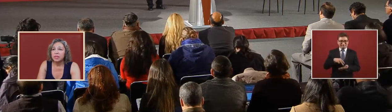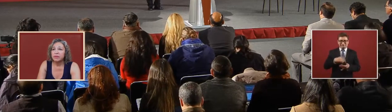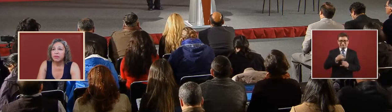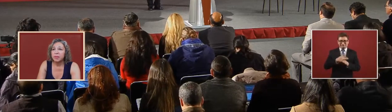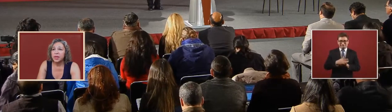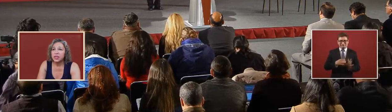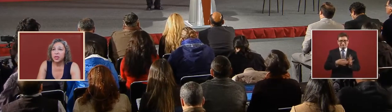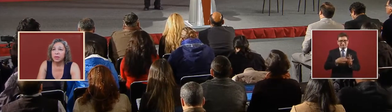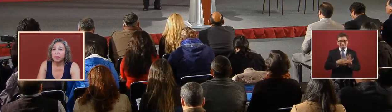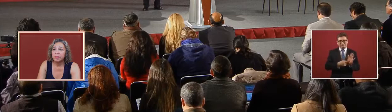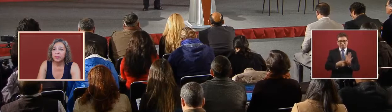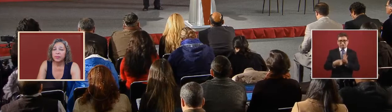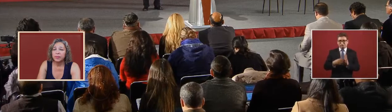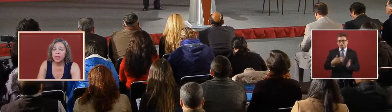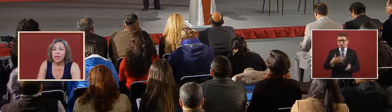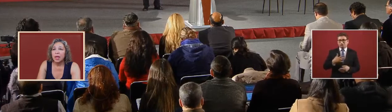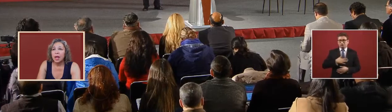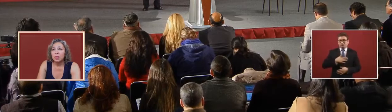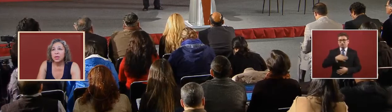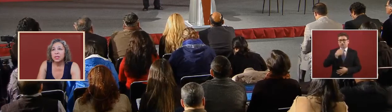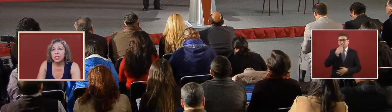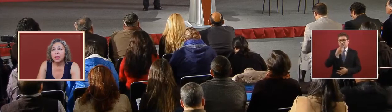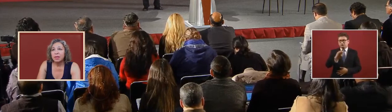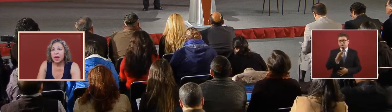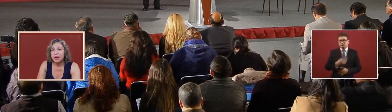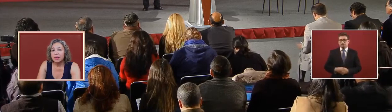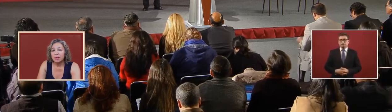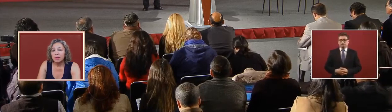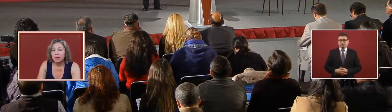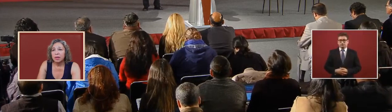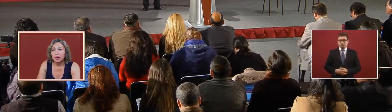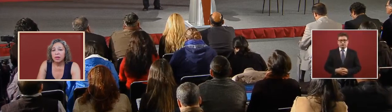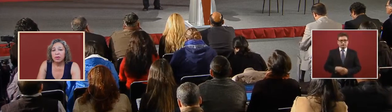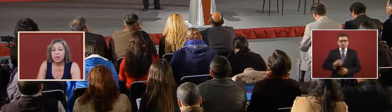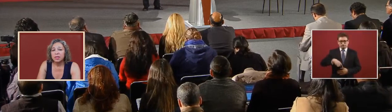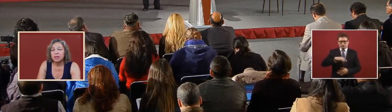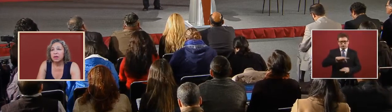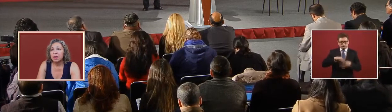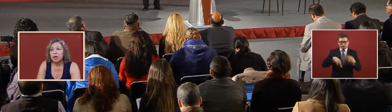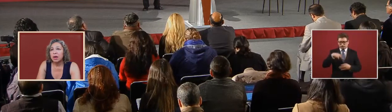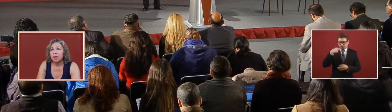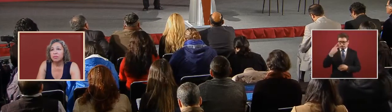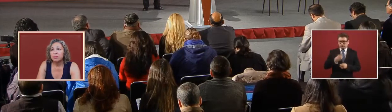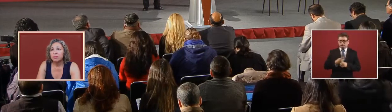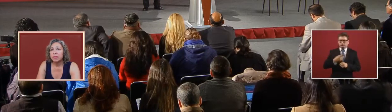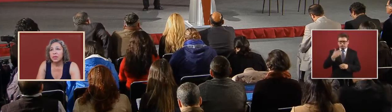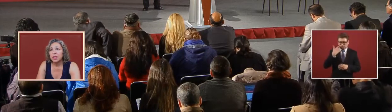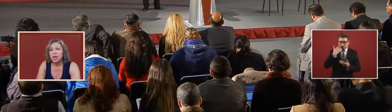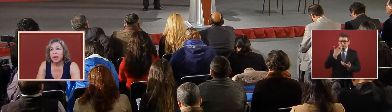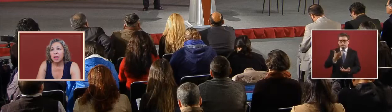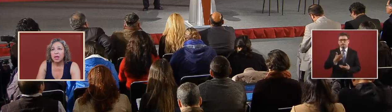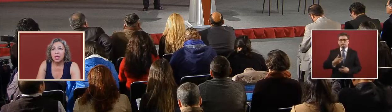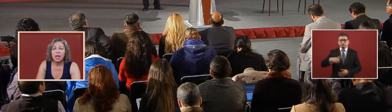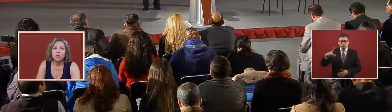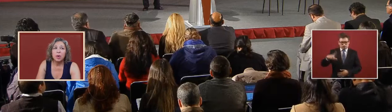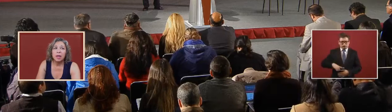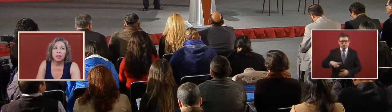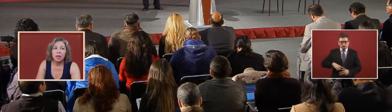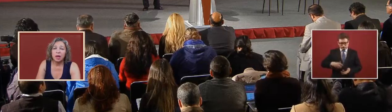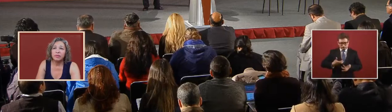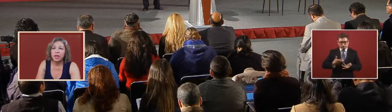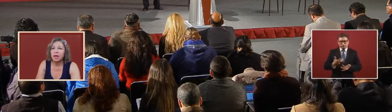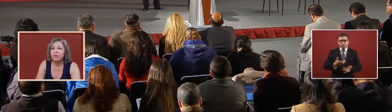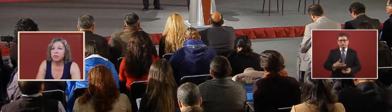of this information i want to say that there is um a